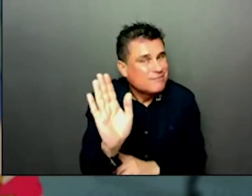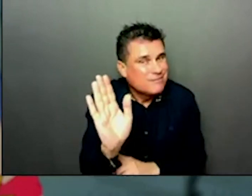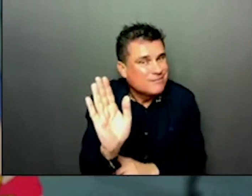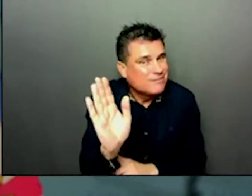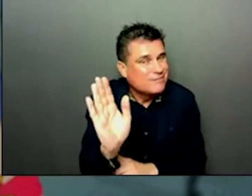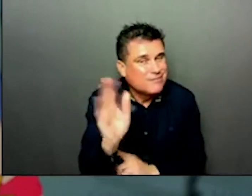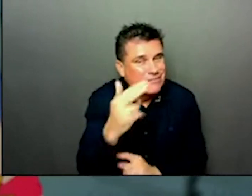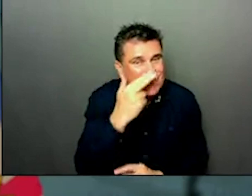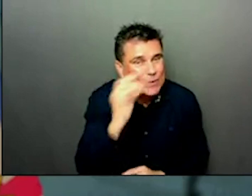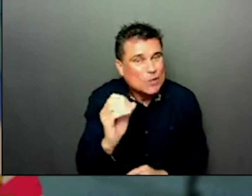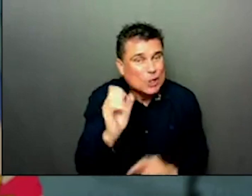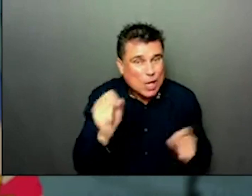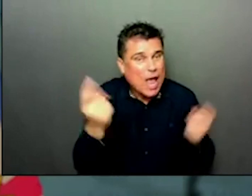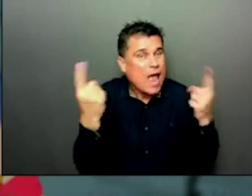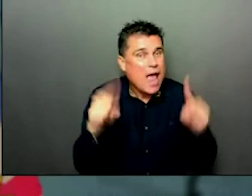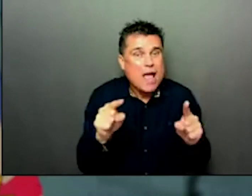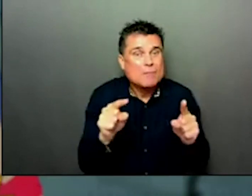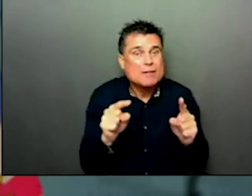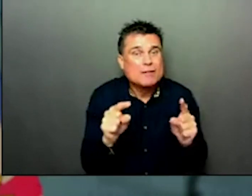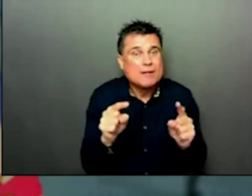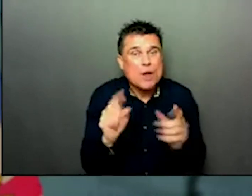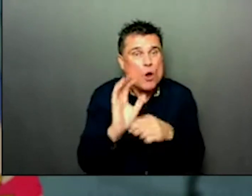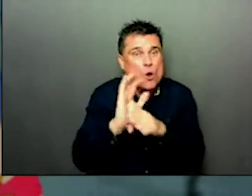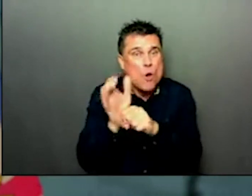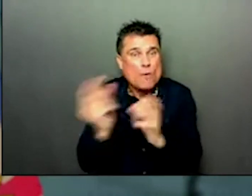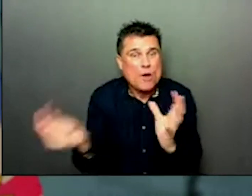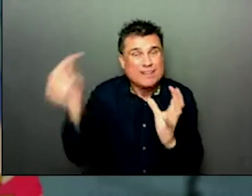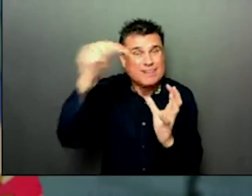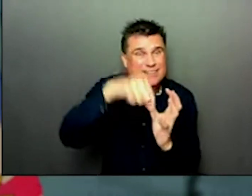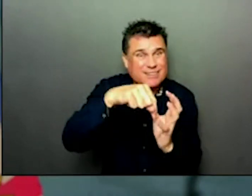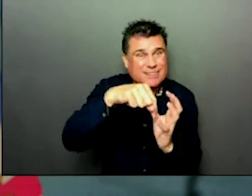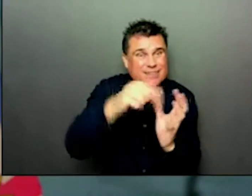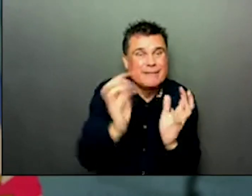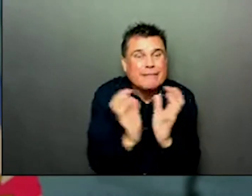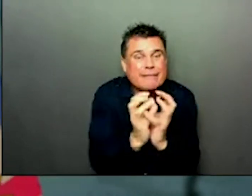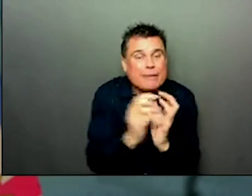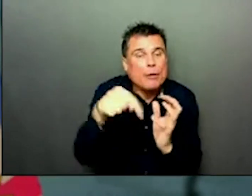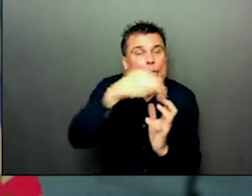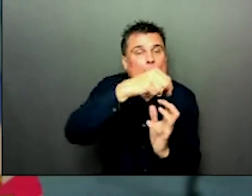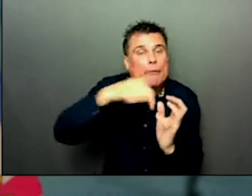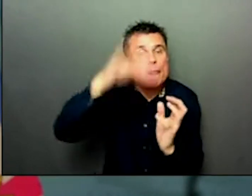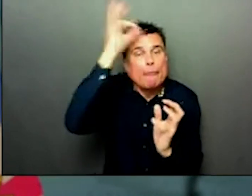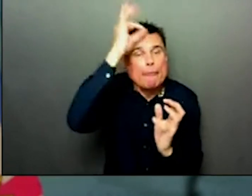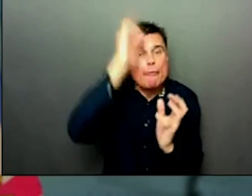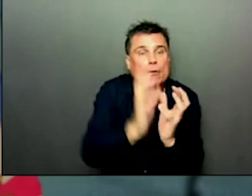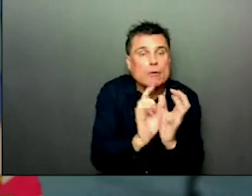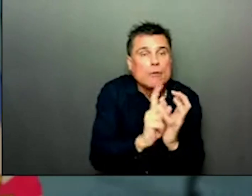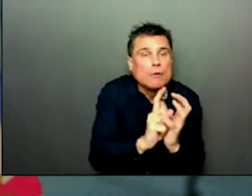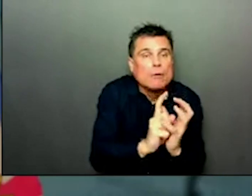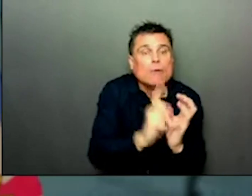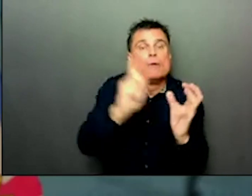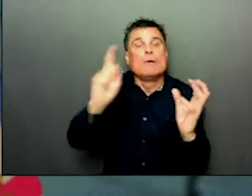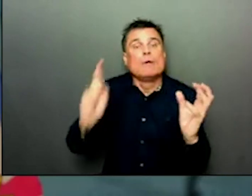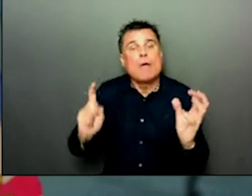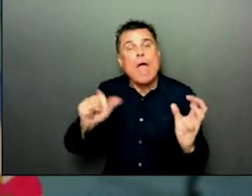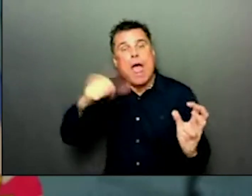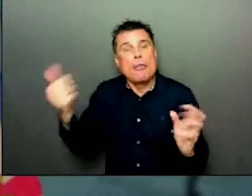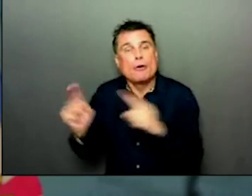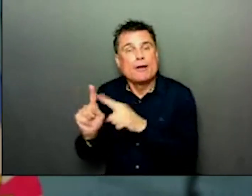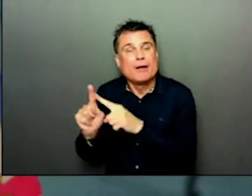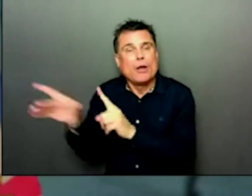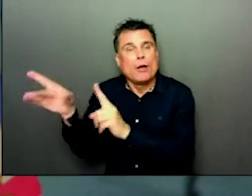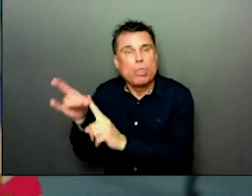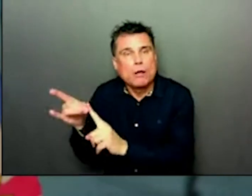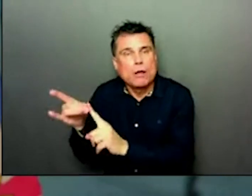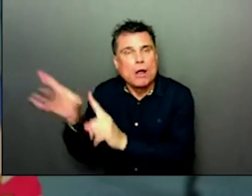we've put in place, we've seen an effect from that. Particularly in some areas of the province. But we have challenges. And we have challenges